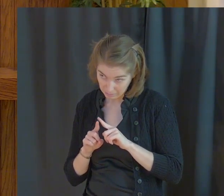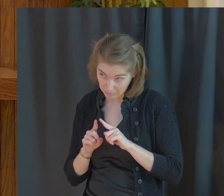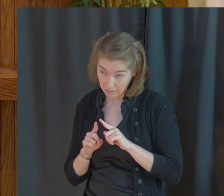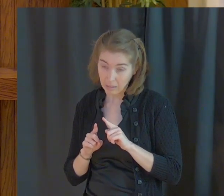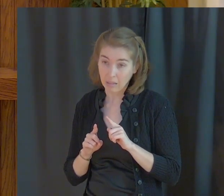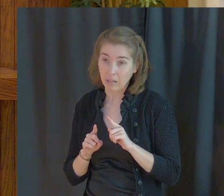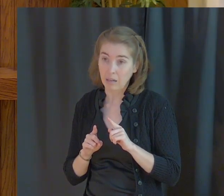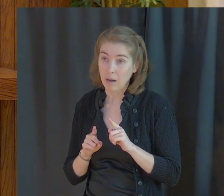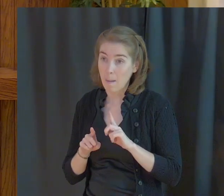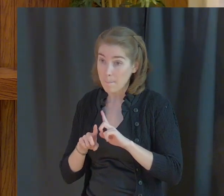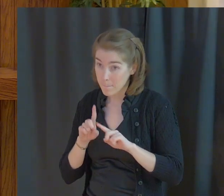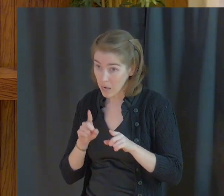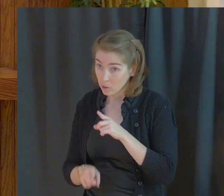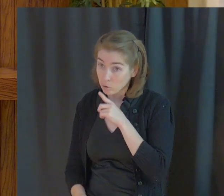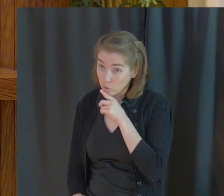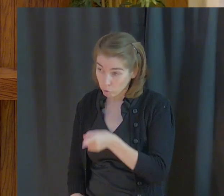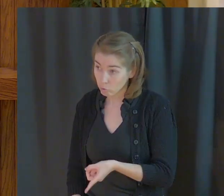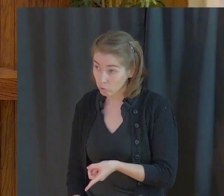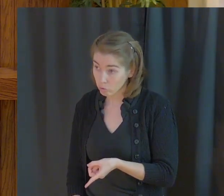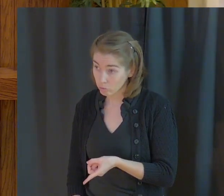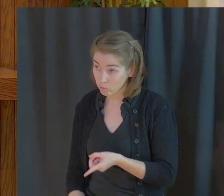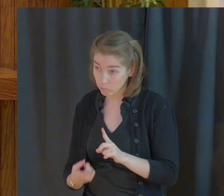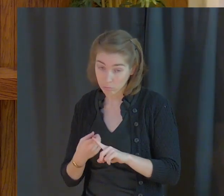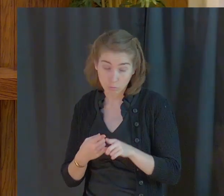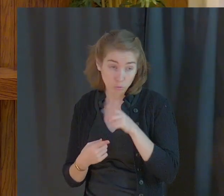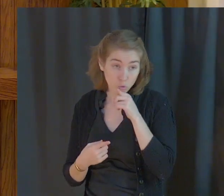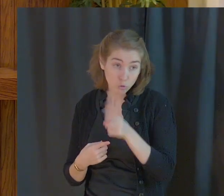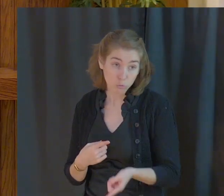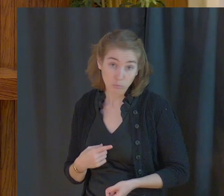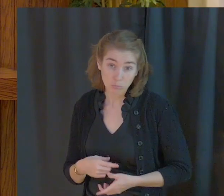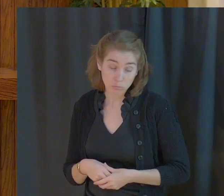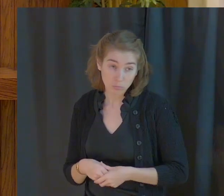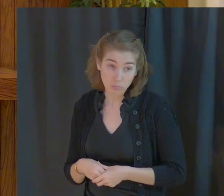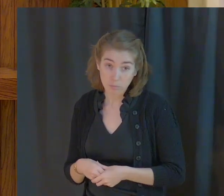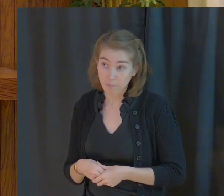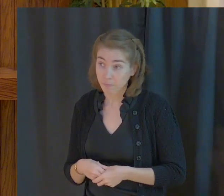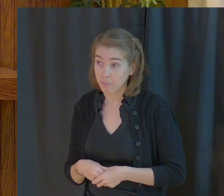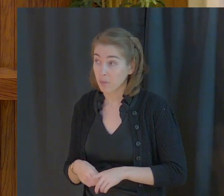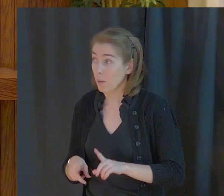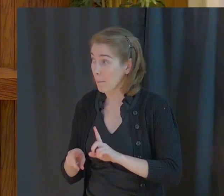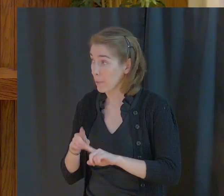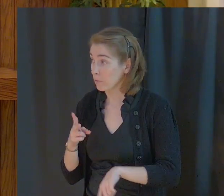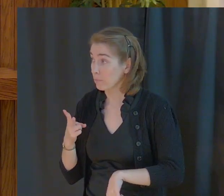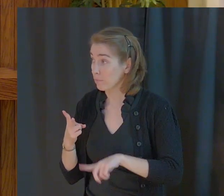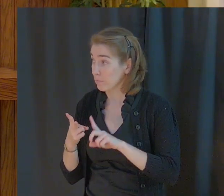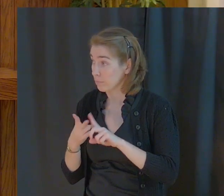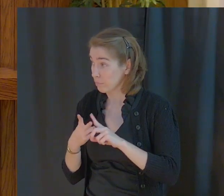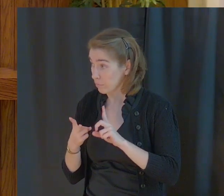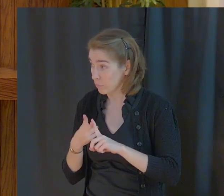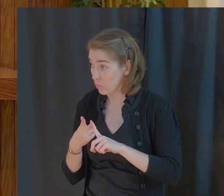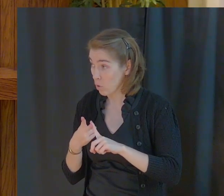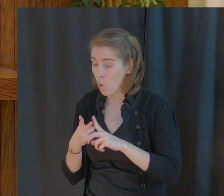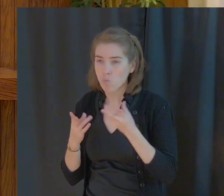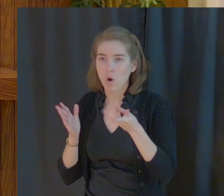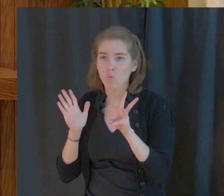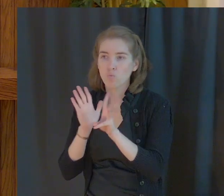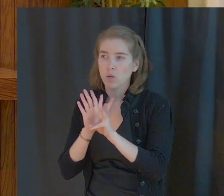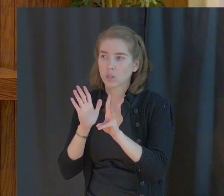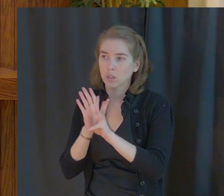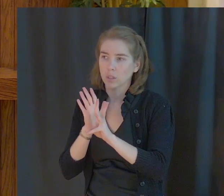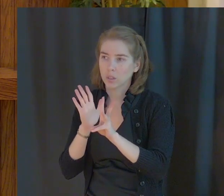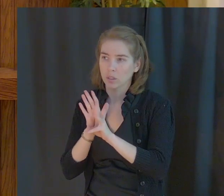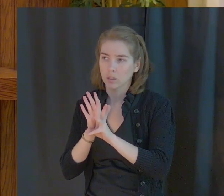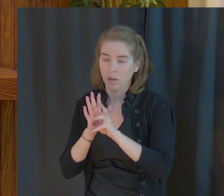but it's true, number one. And number two, what witness have I just